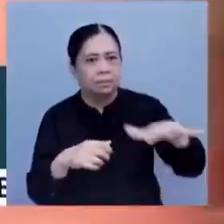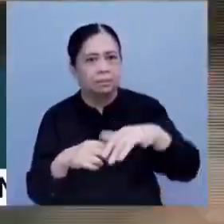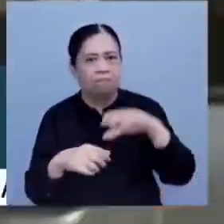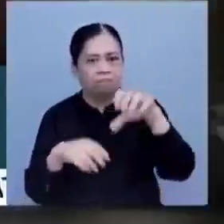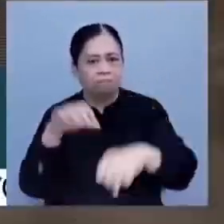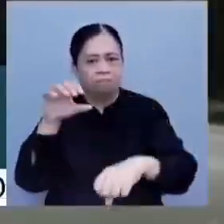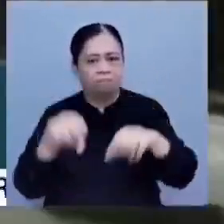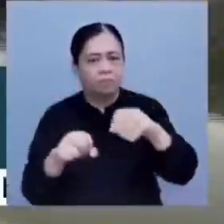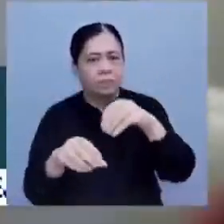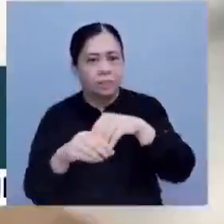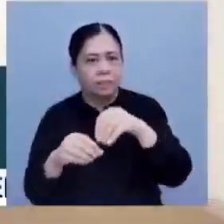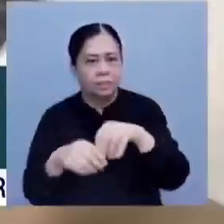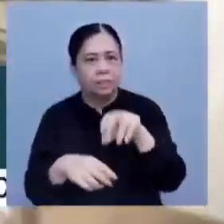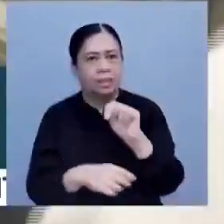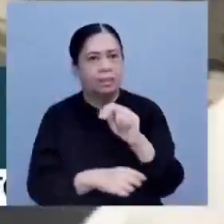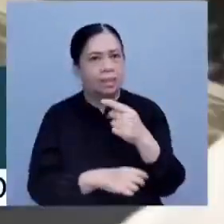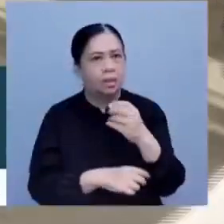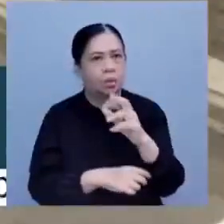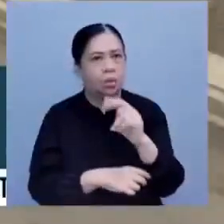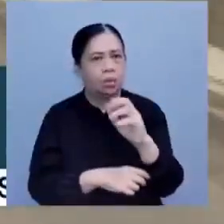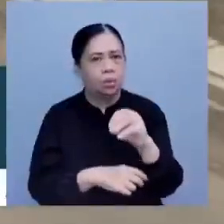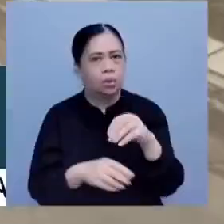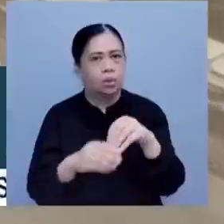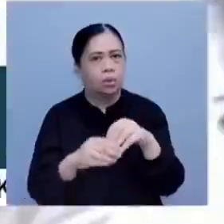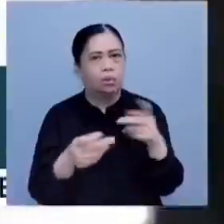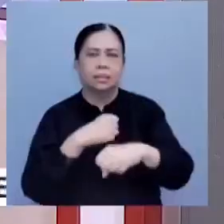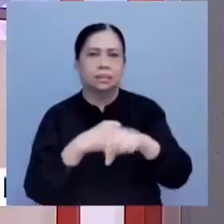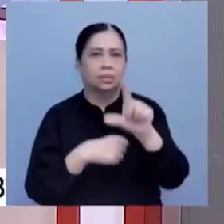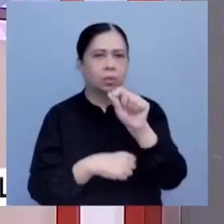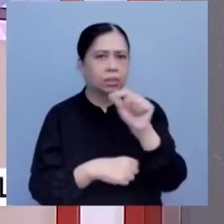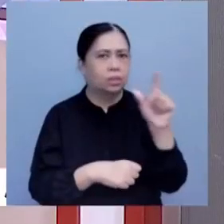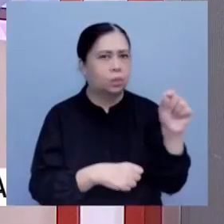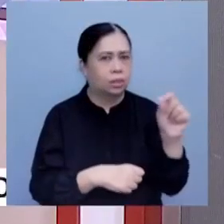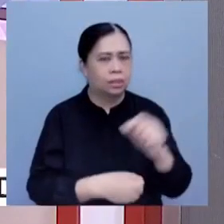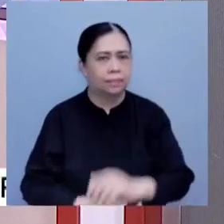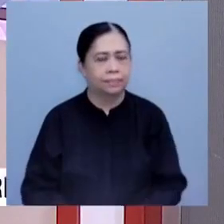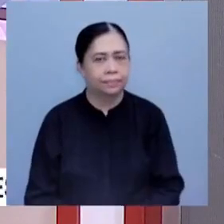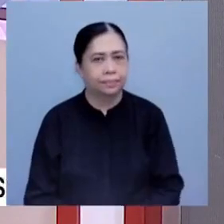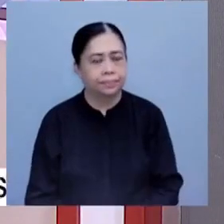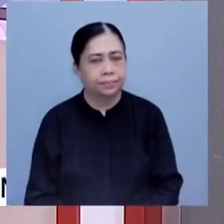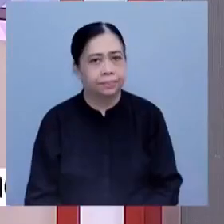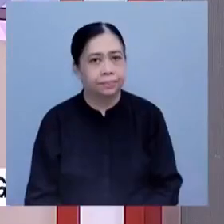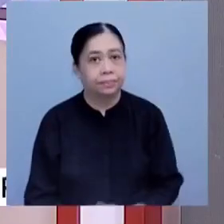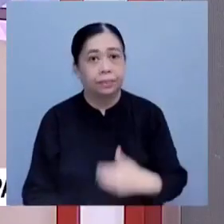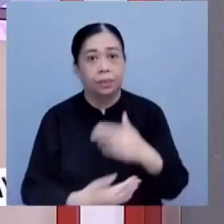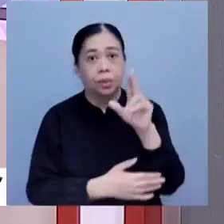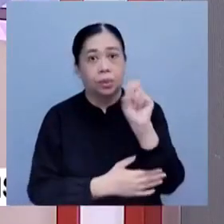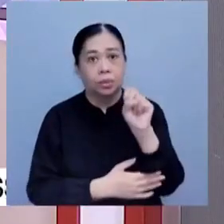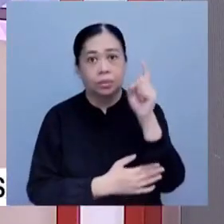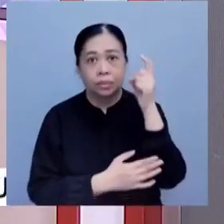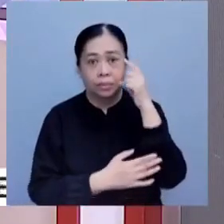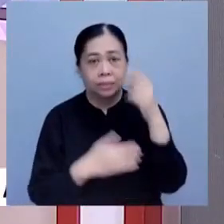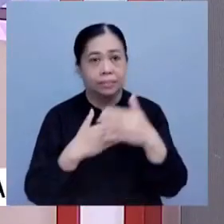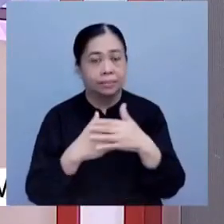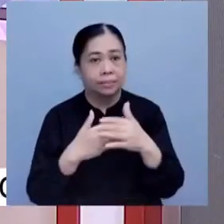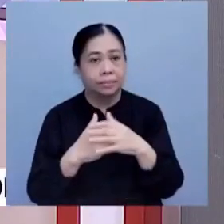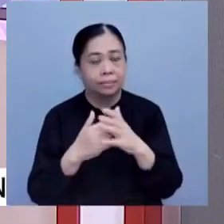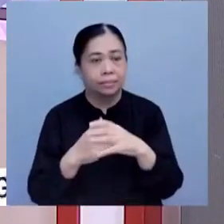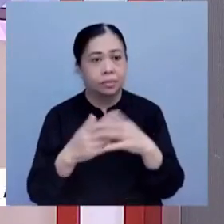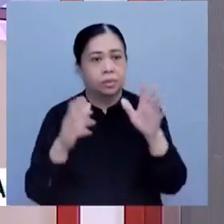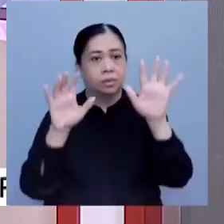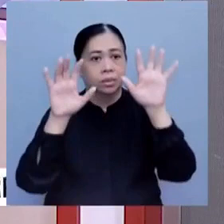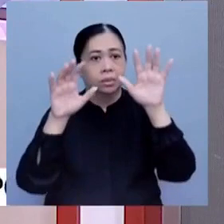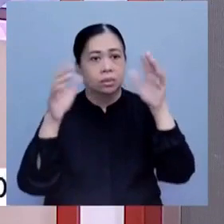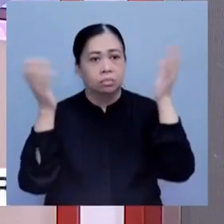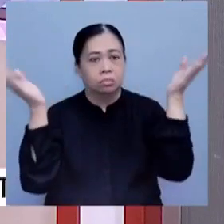and around Nagorno-Karabakh in 2020. The U.S. is less than a week away from a possible shutdown if House